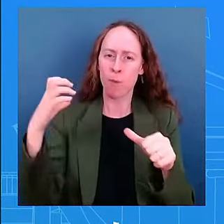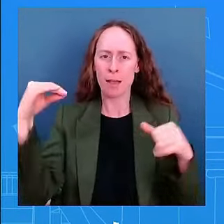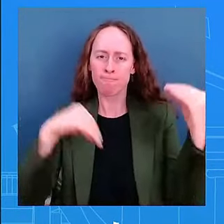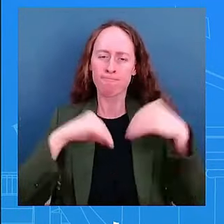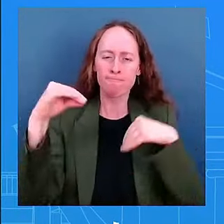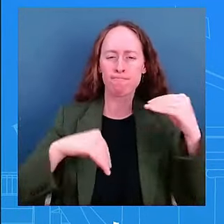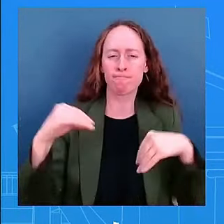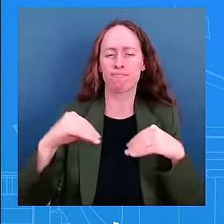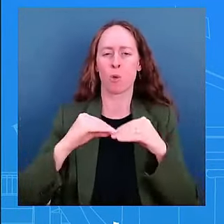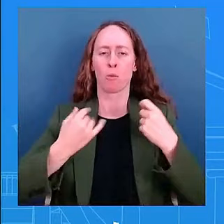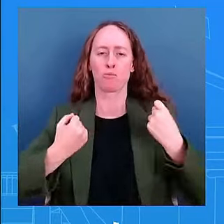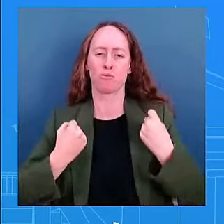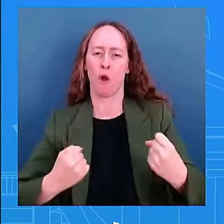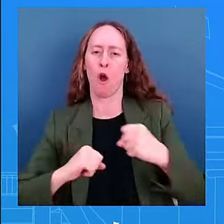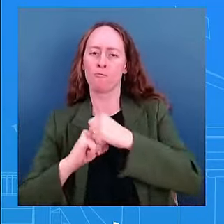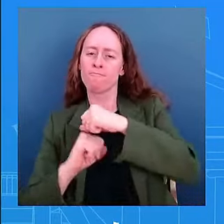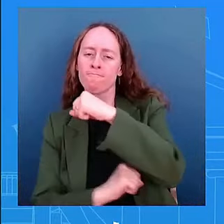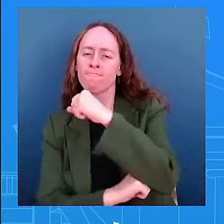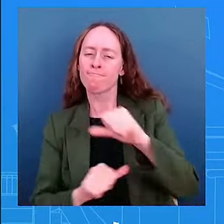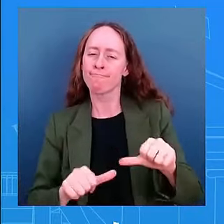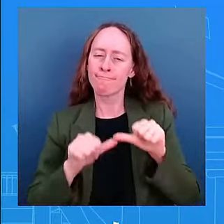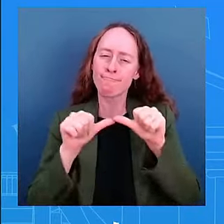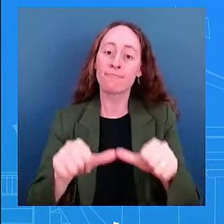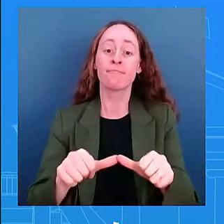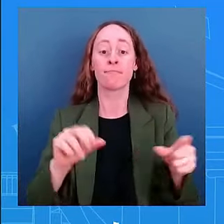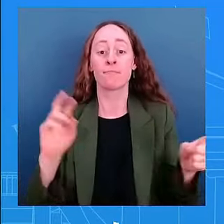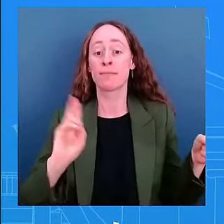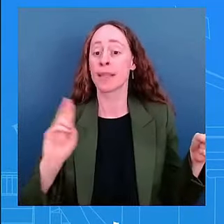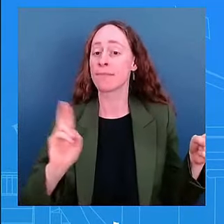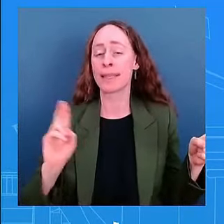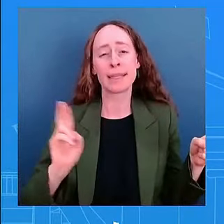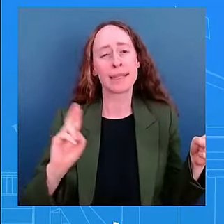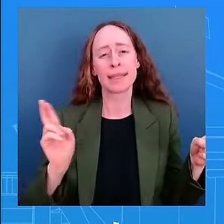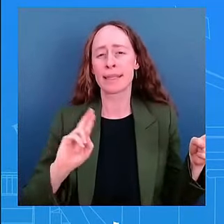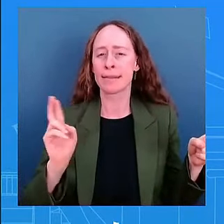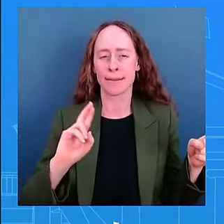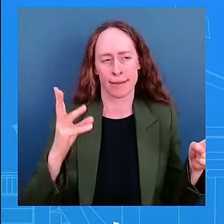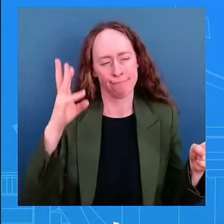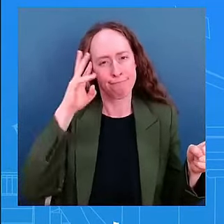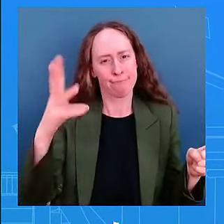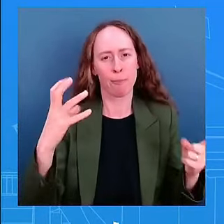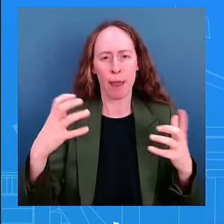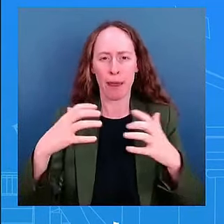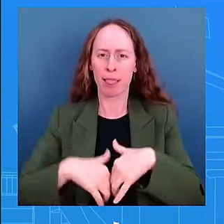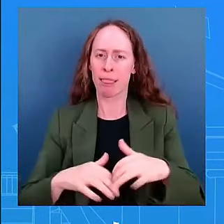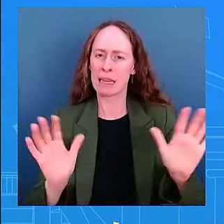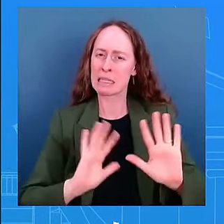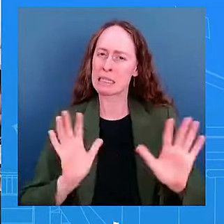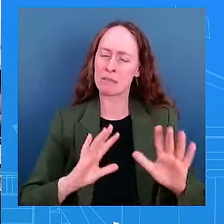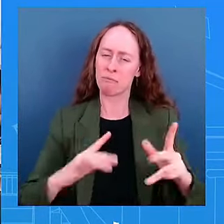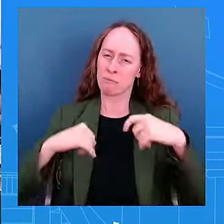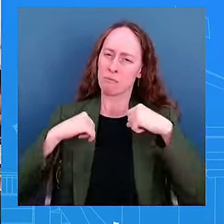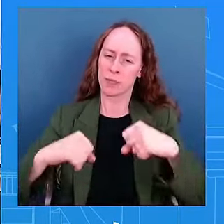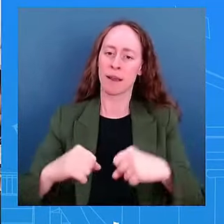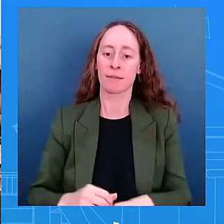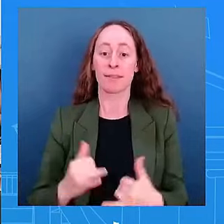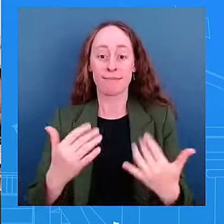officials extreme attacks with that i appreciate your patience colleen how did you what time did you get home last night